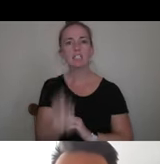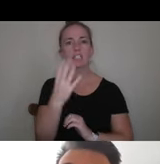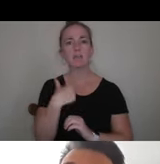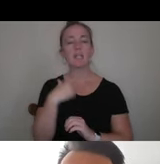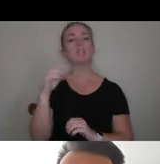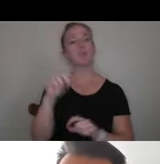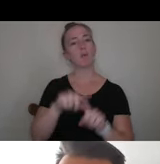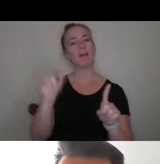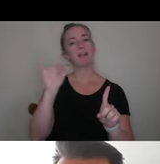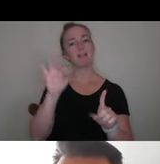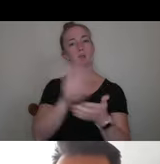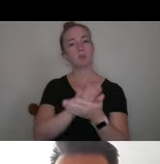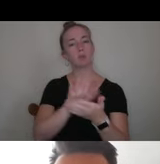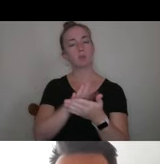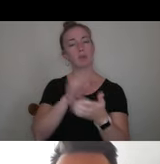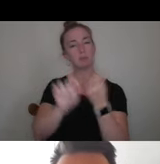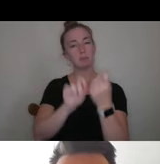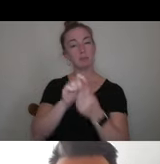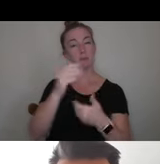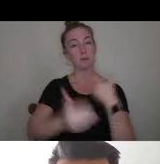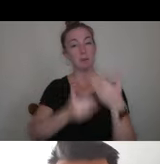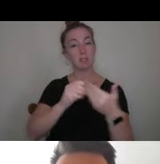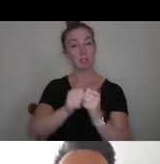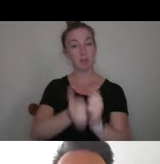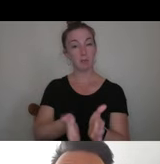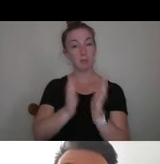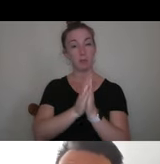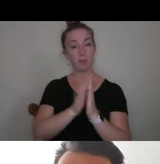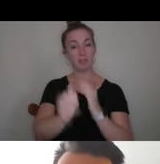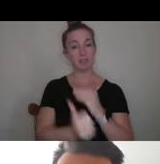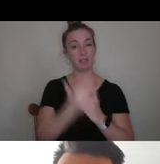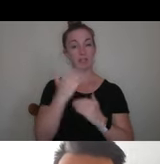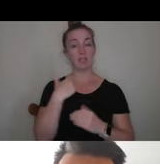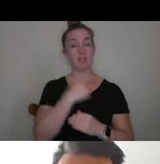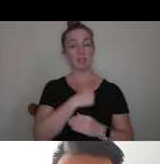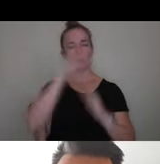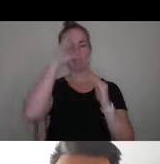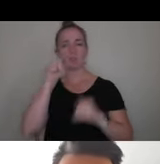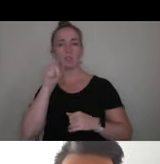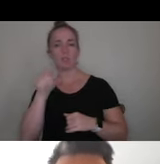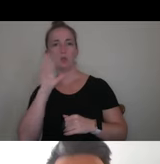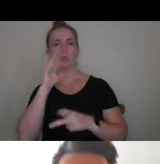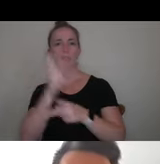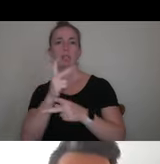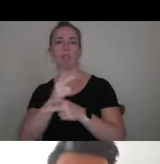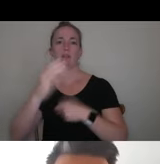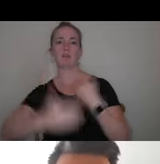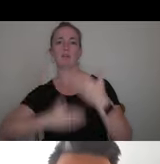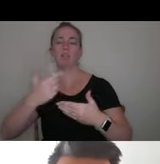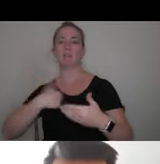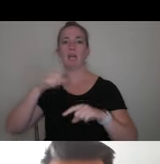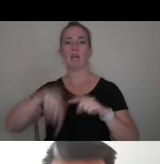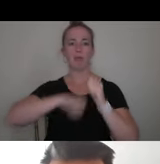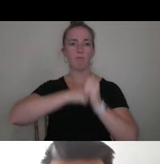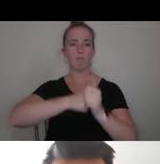process for requesting that these materials be sent to us, we expect that you're going to take care of that process because we can't keep track of